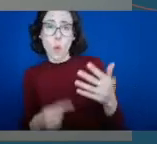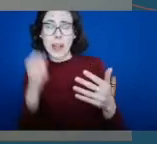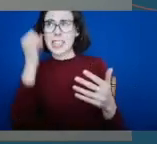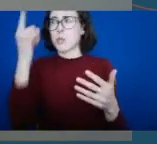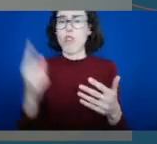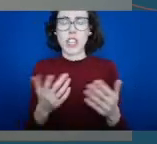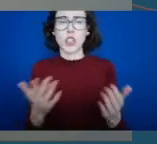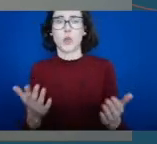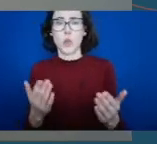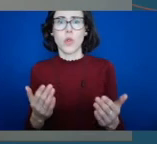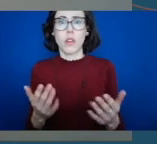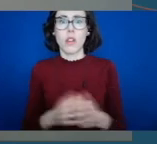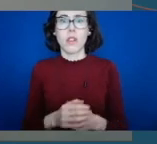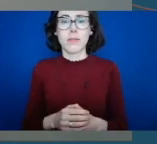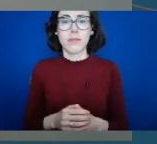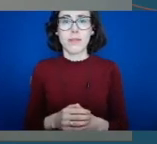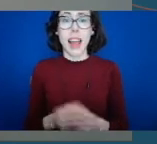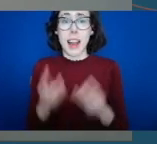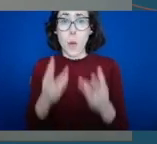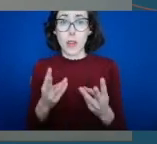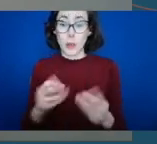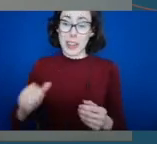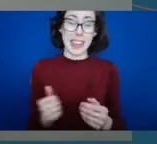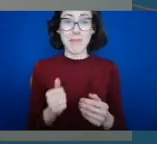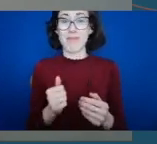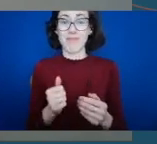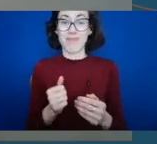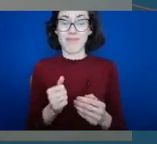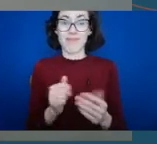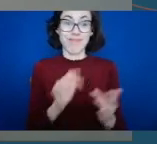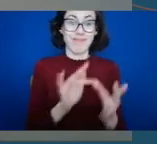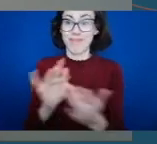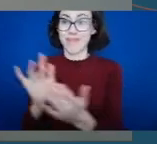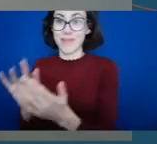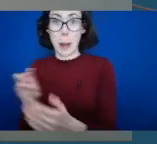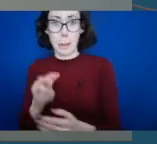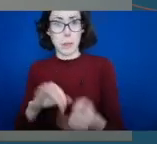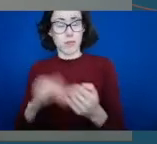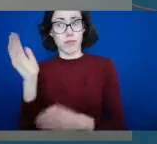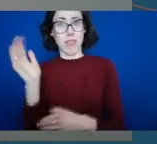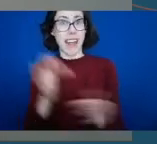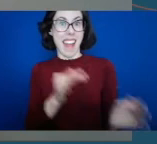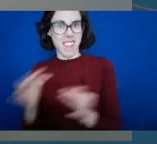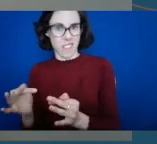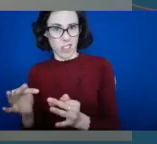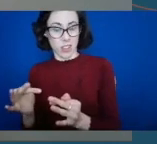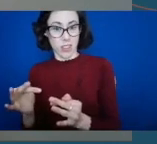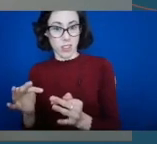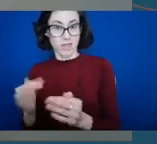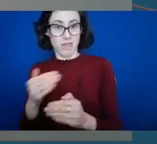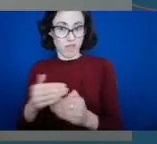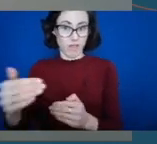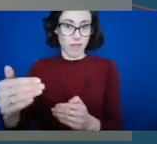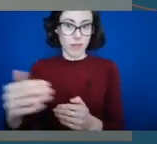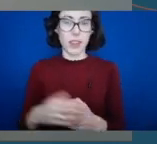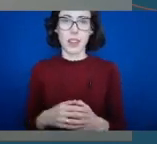well following the event. As with all of our events, strive to ensure a high standard of delivery. And we were quite nervous moving into